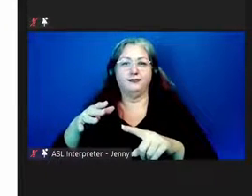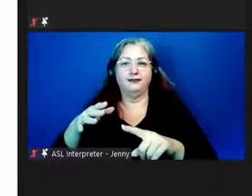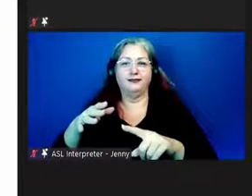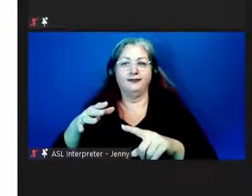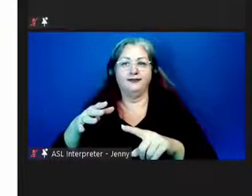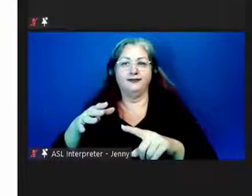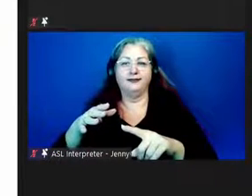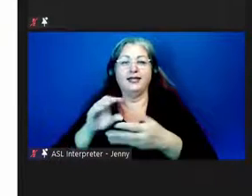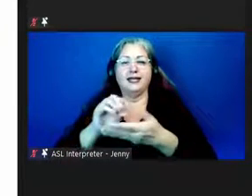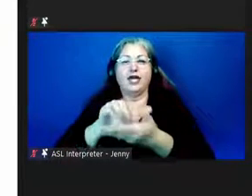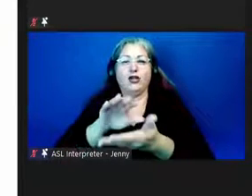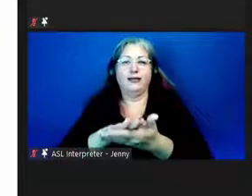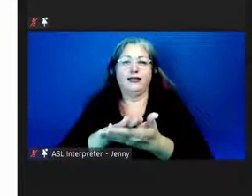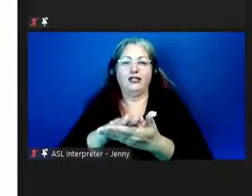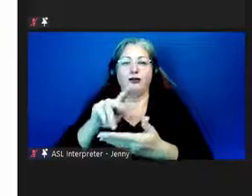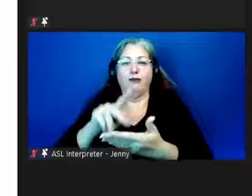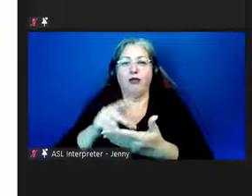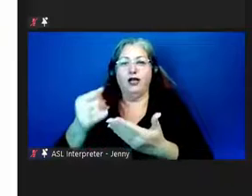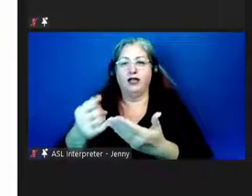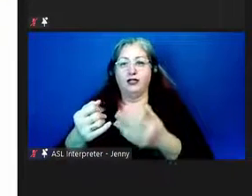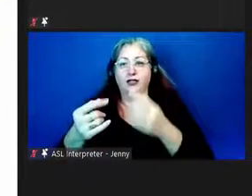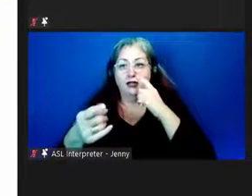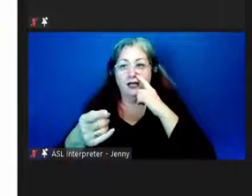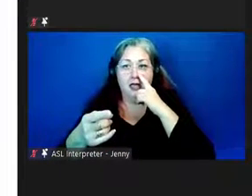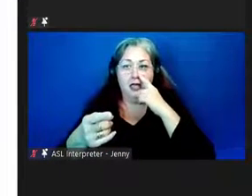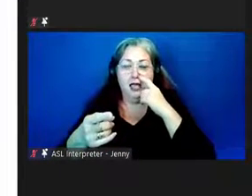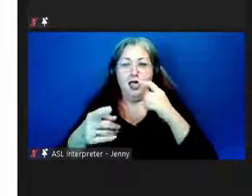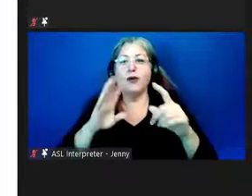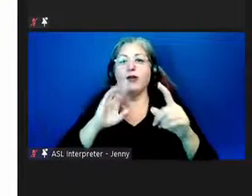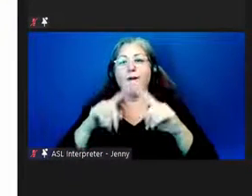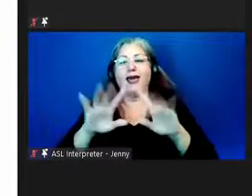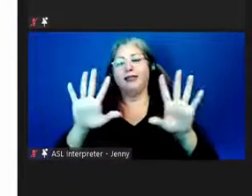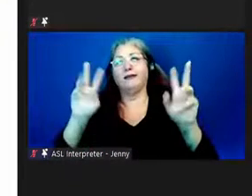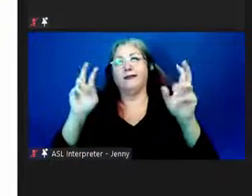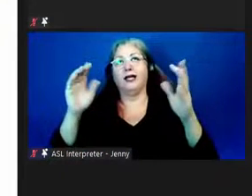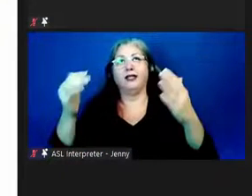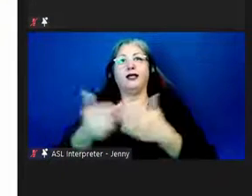our documentation project. Oh, we're talking about the new, the